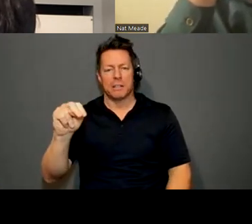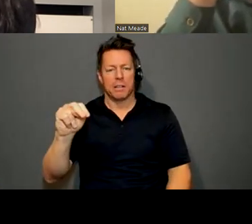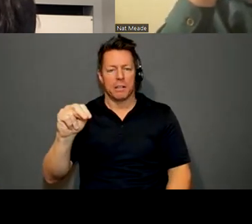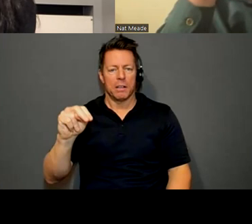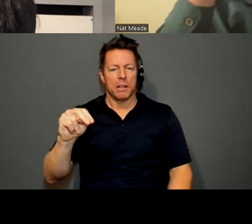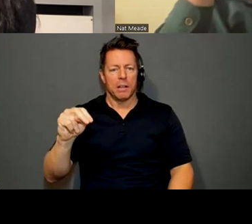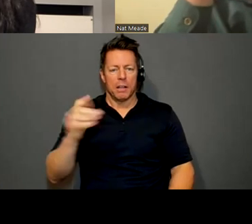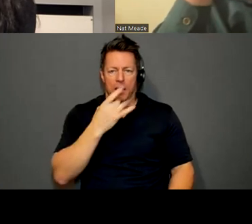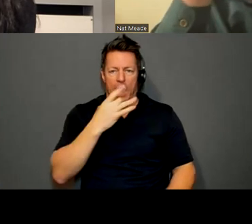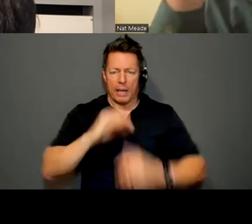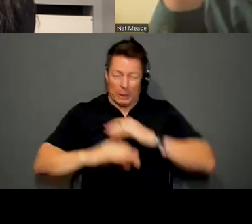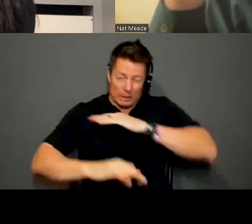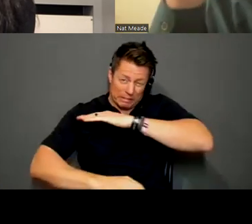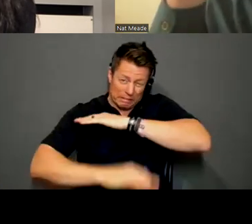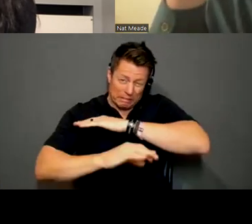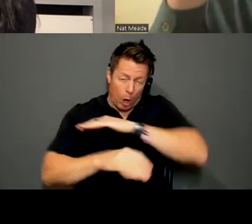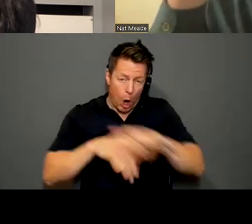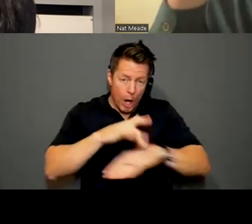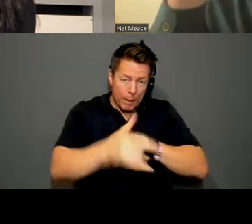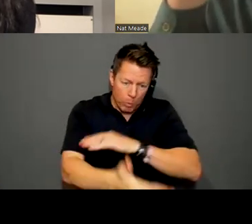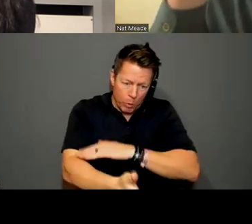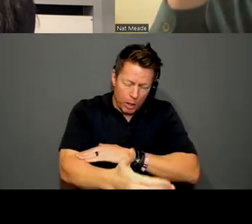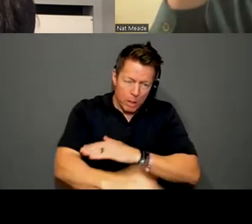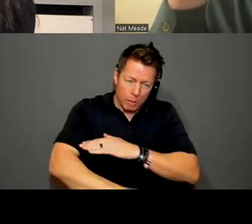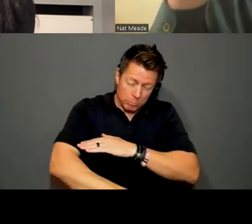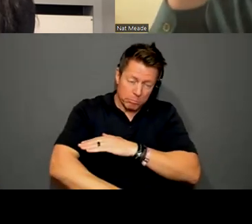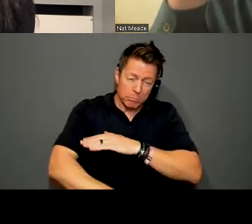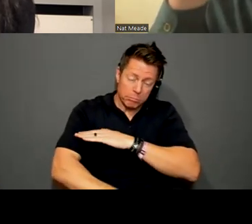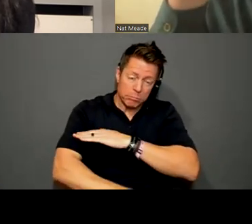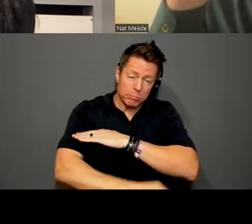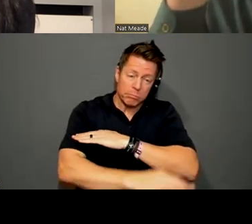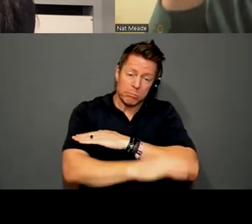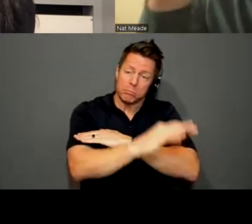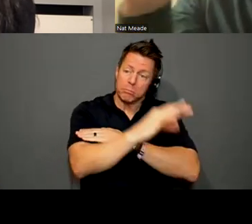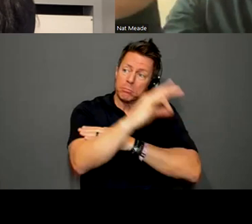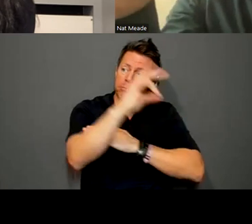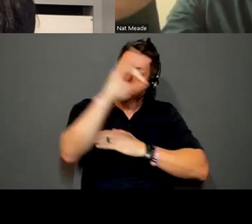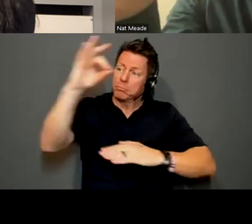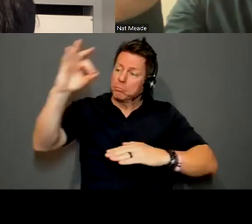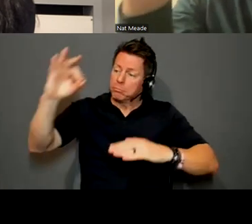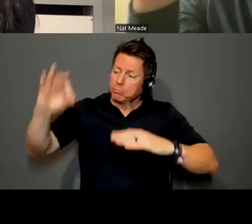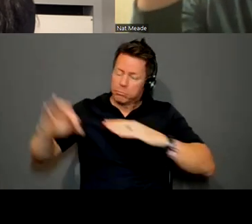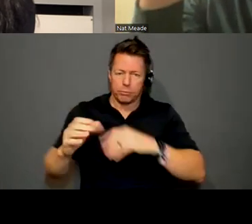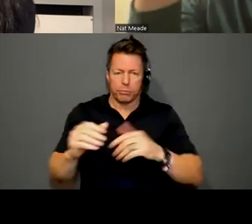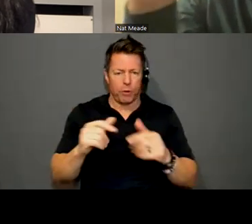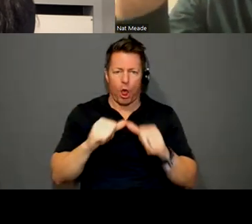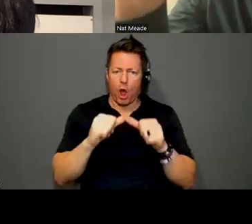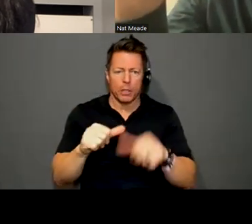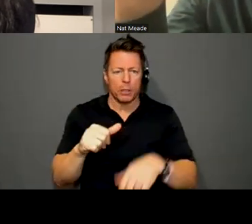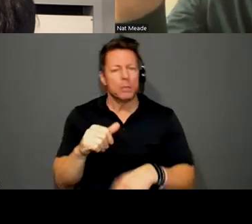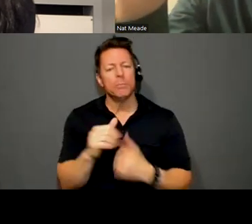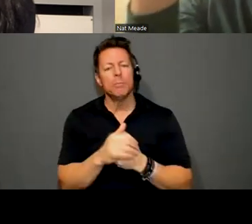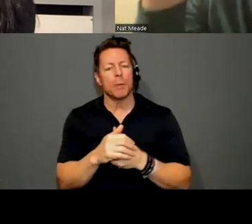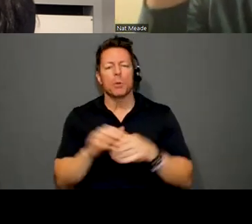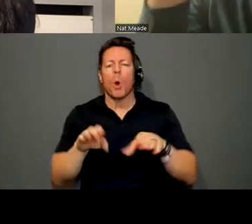got light very early. But also just, like, I felt like there was just such an open feeling. Like, it's, which is such a nice